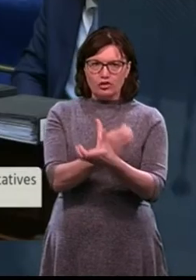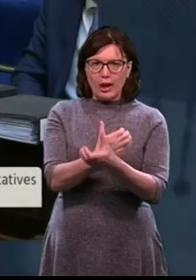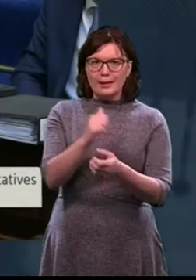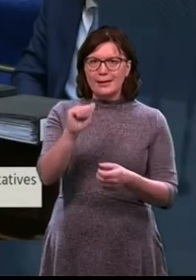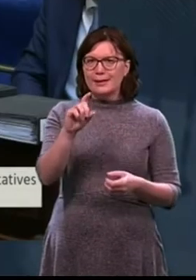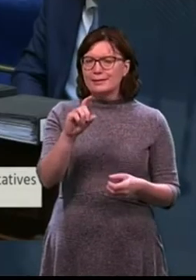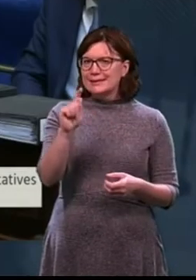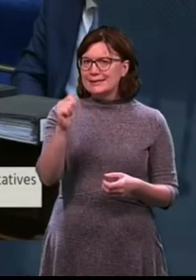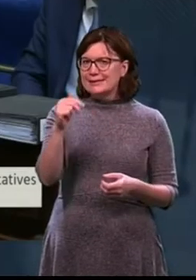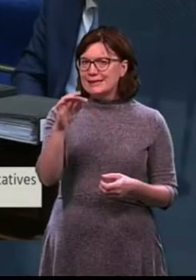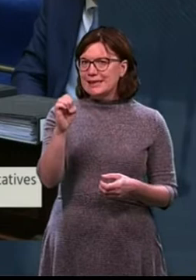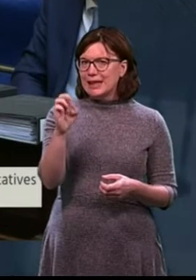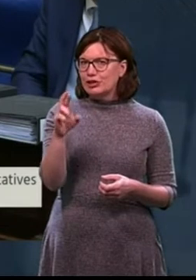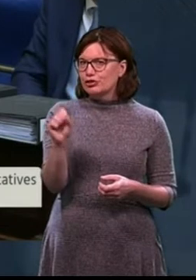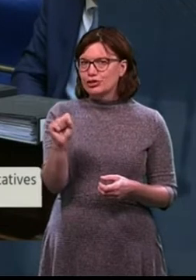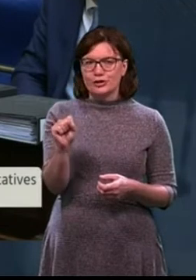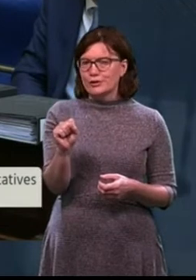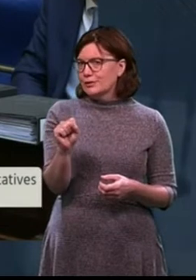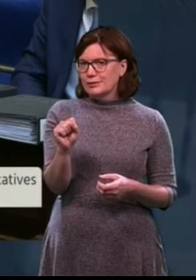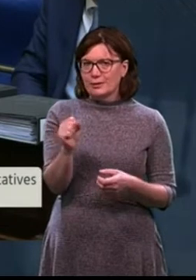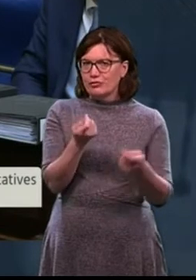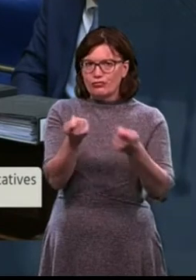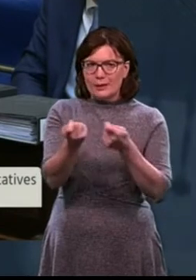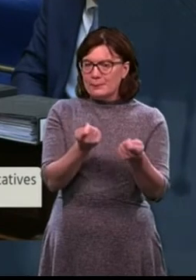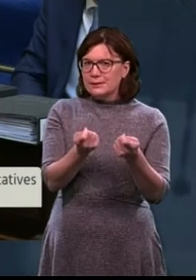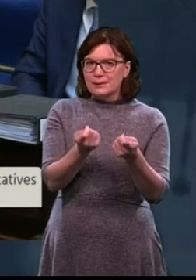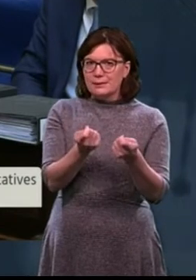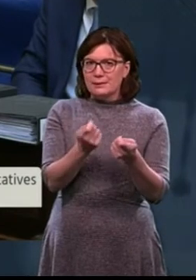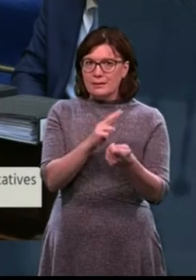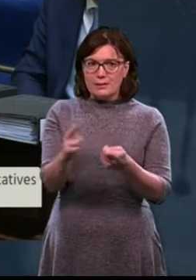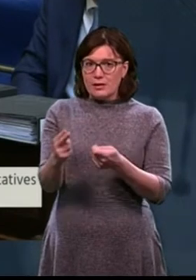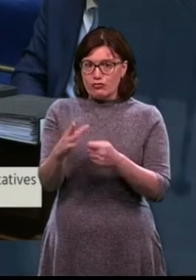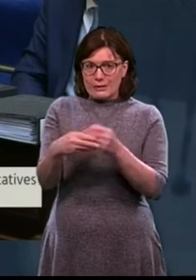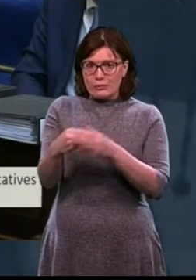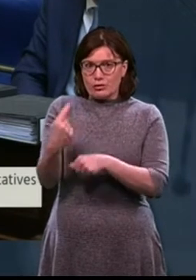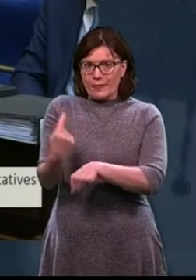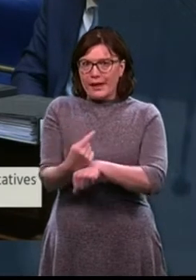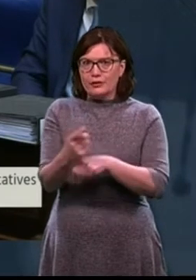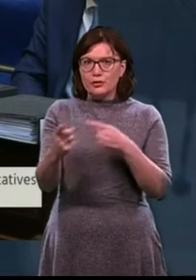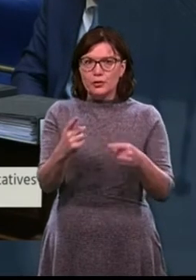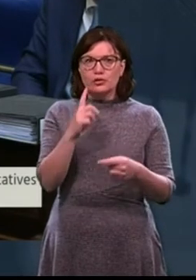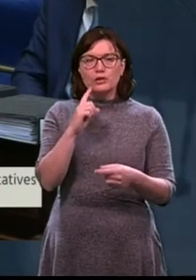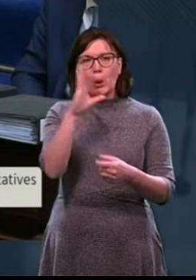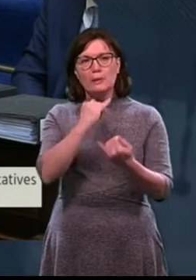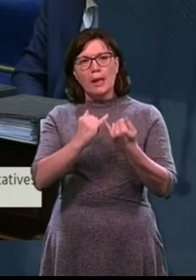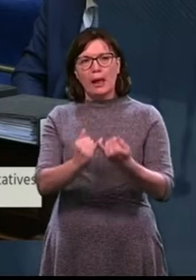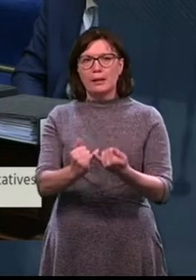It's not a resources issue, to be frank. The resources are there to a point. But there has been, it seems to me, over the years,